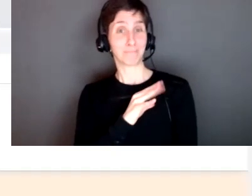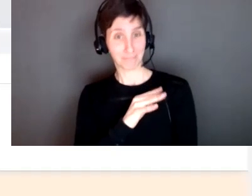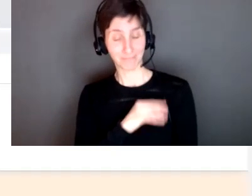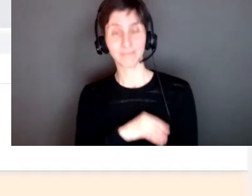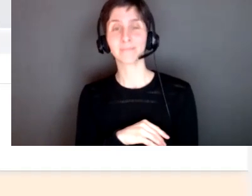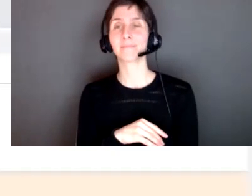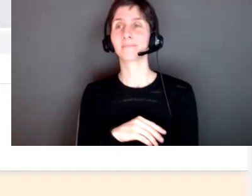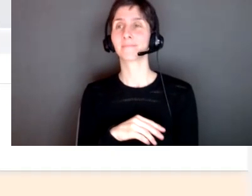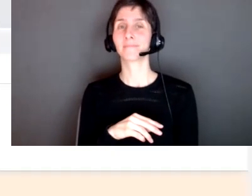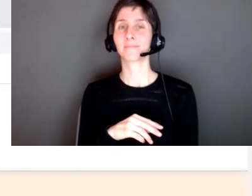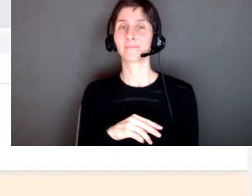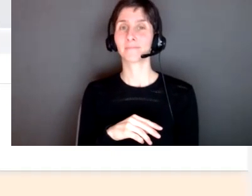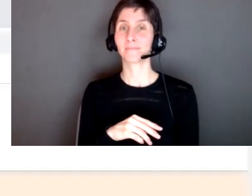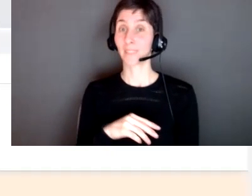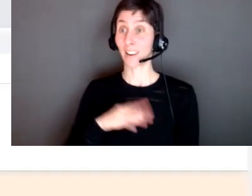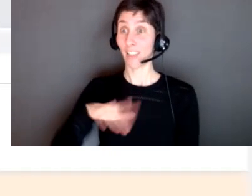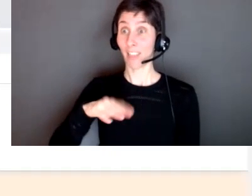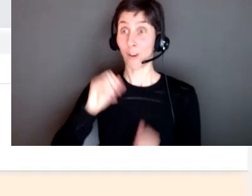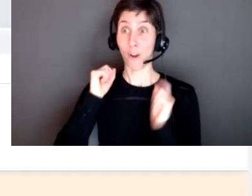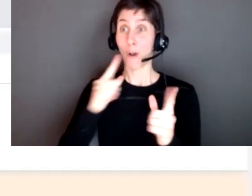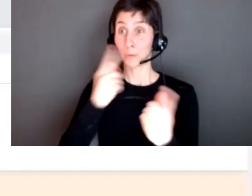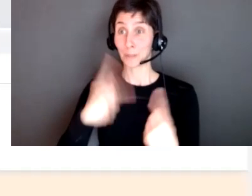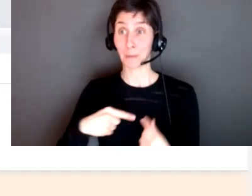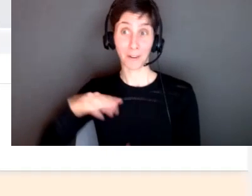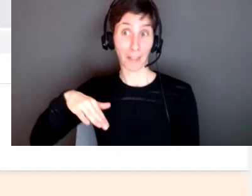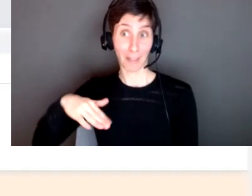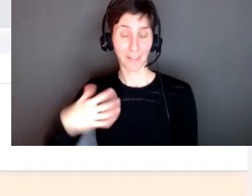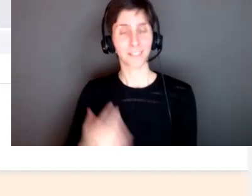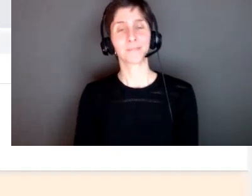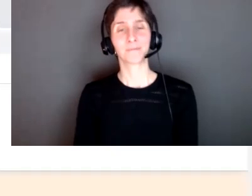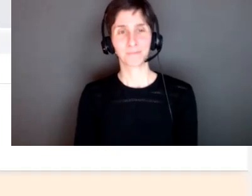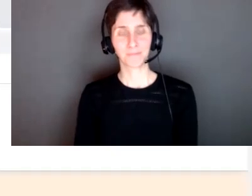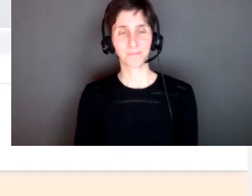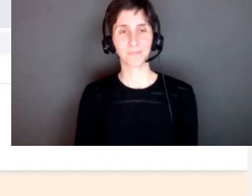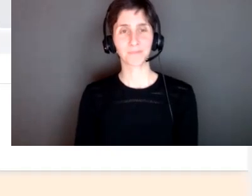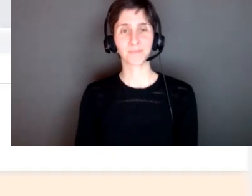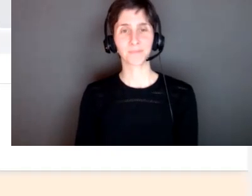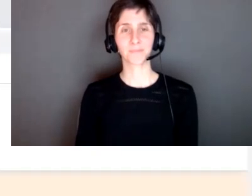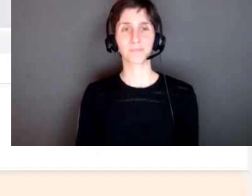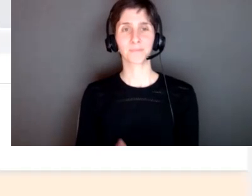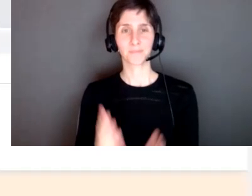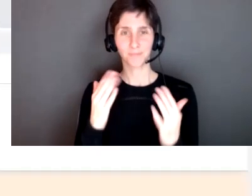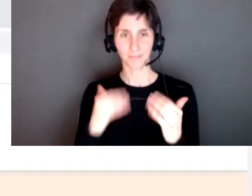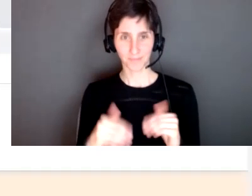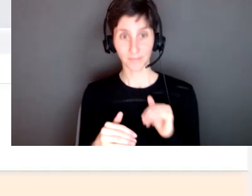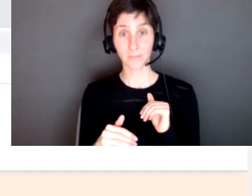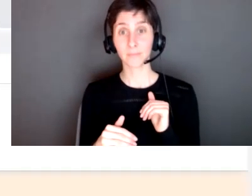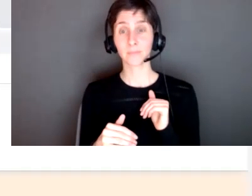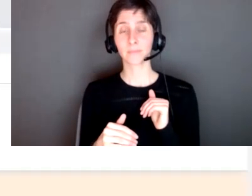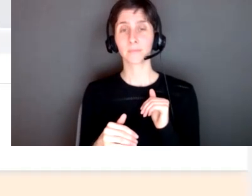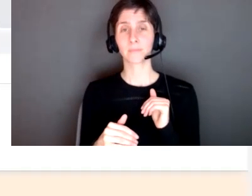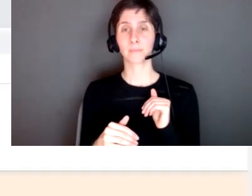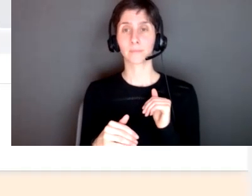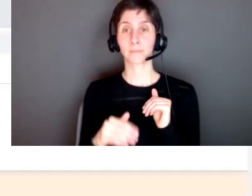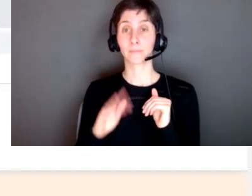not everyone in the class yet so that those numbers could change then it says do you speak a language other than